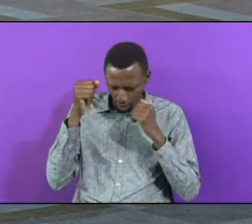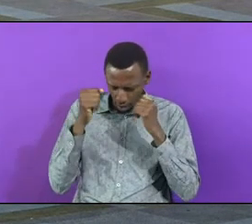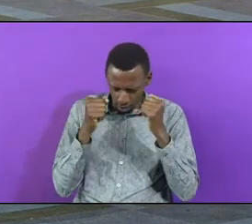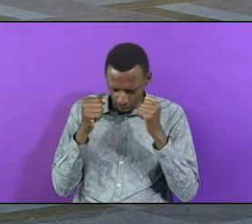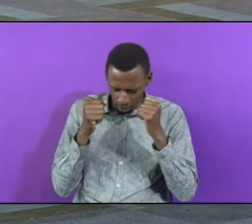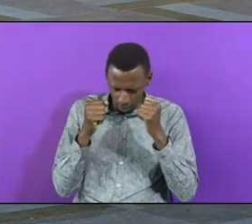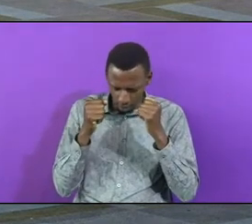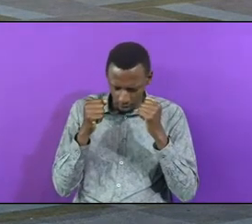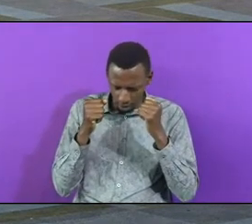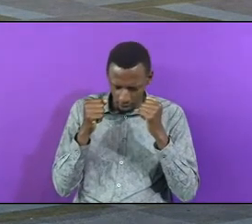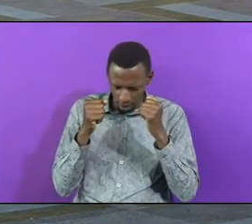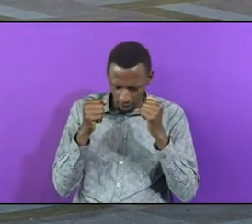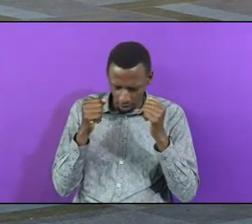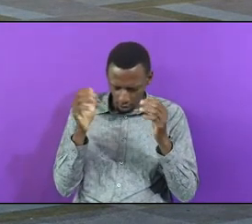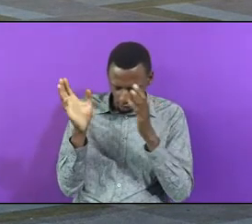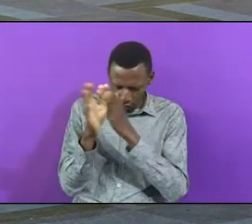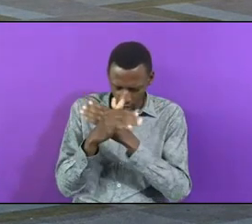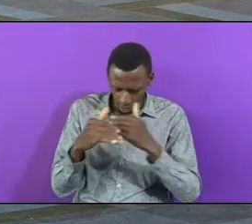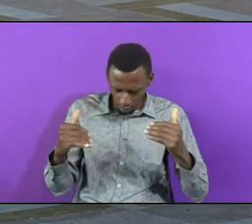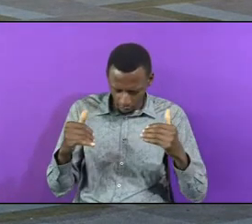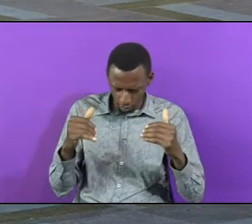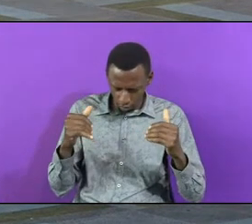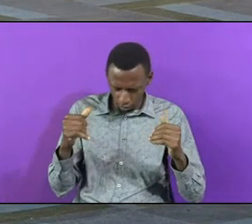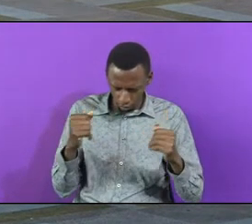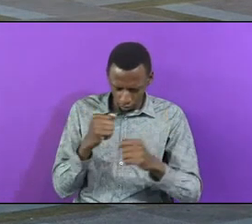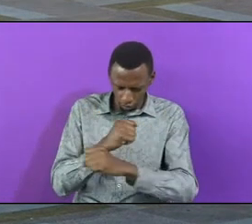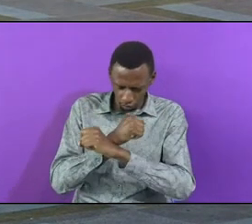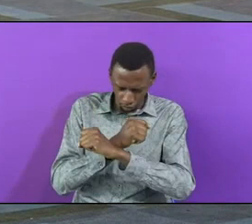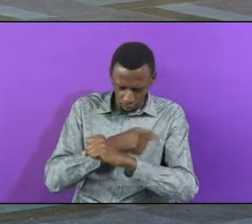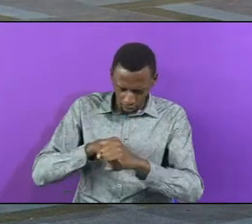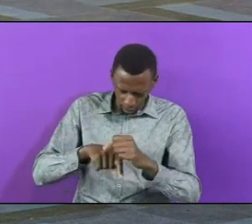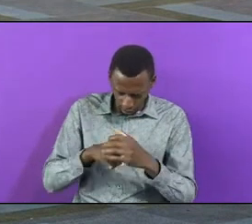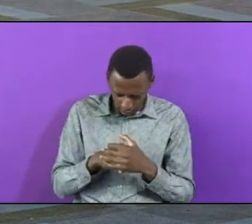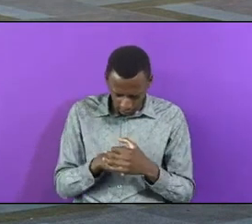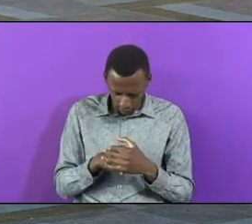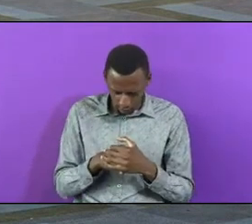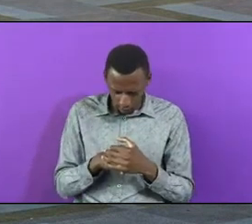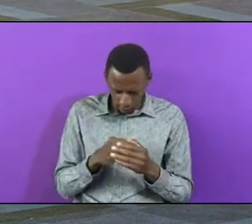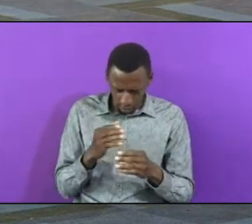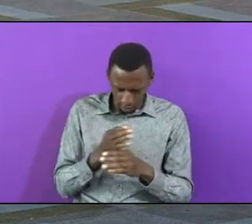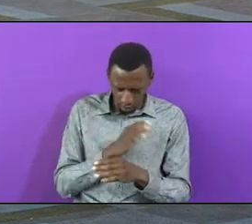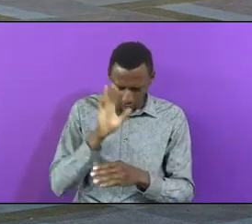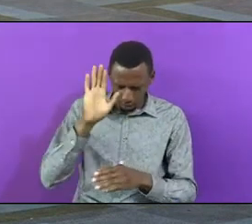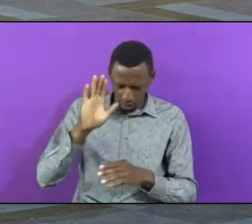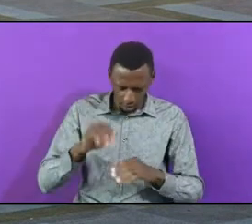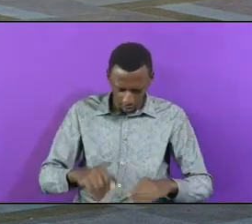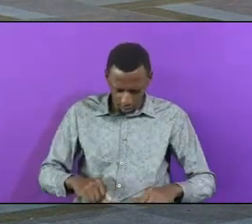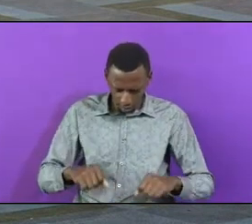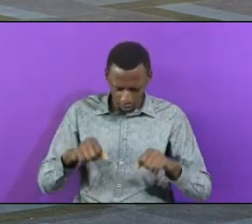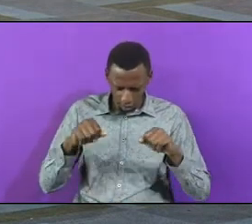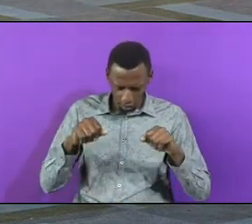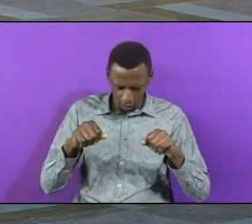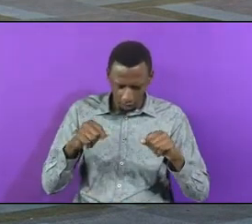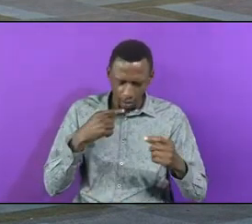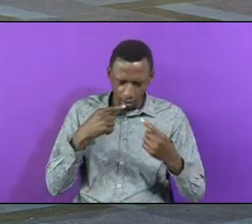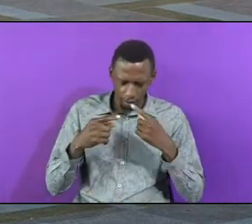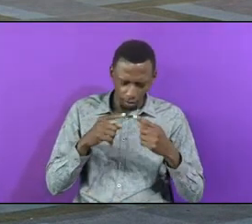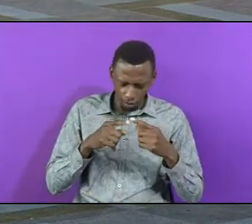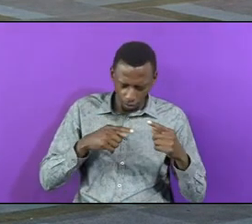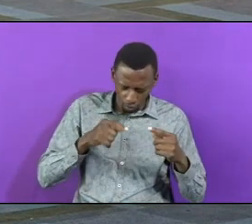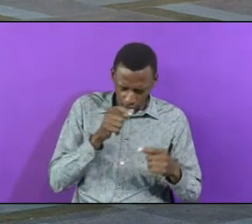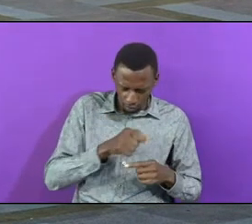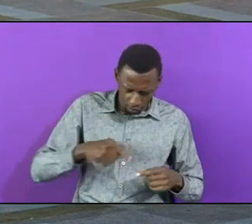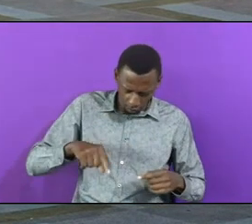heaven surround us May we be lifted In the atmosphere of heaven Before your throne room of grace As you speak to each one of us